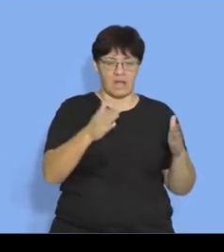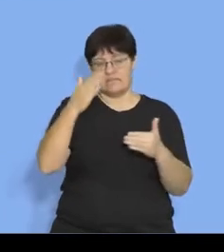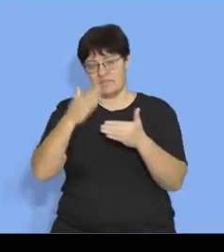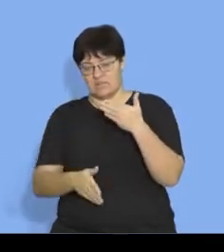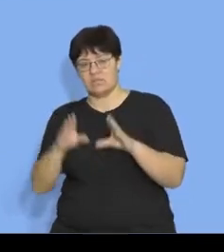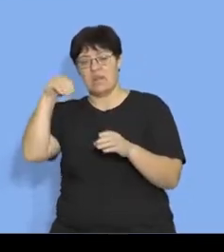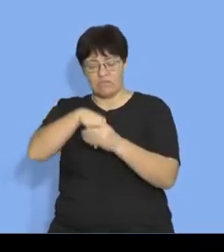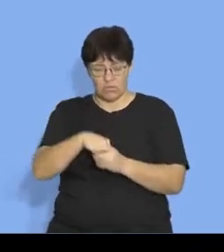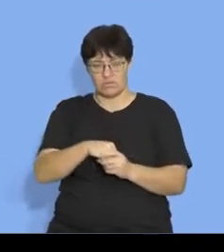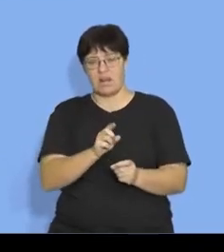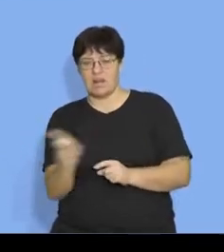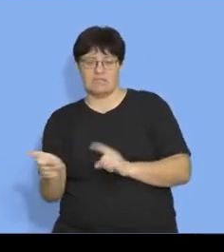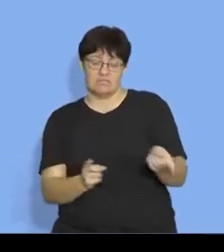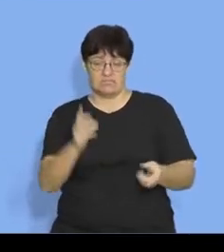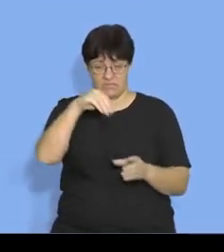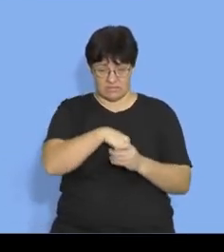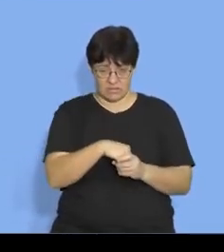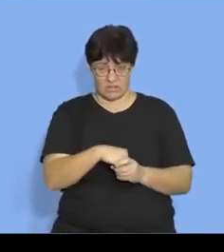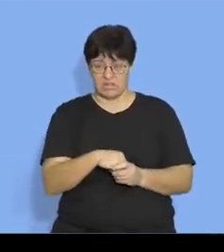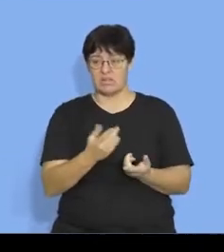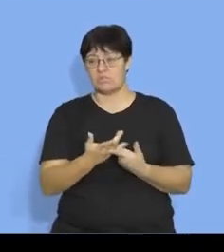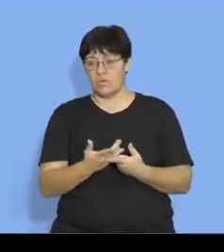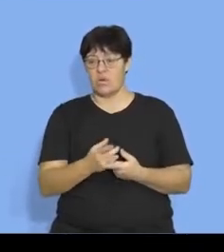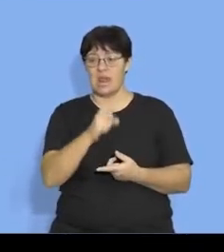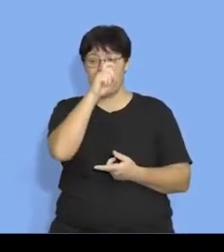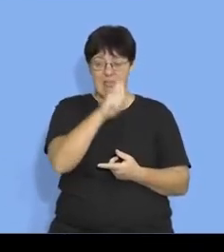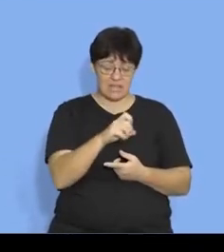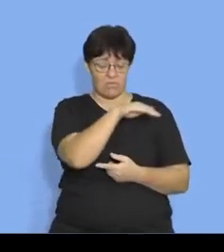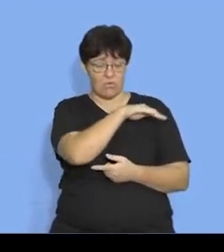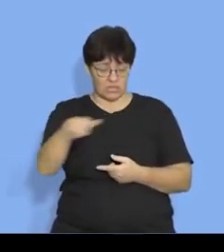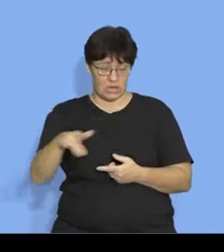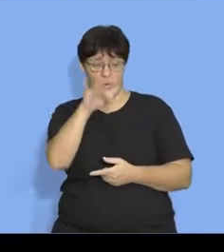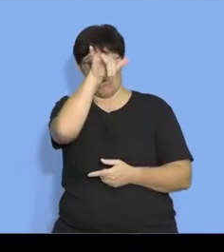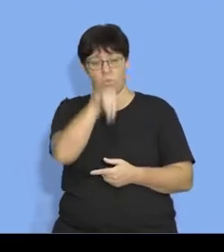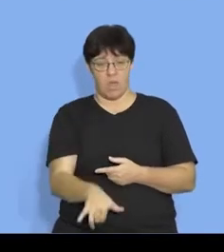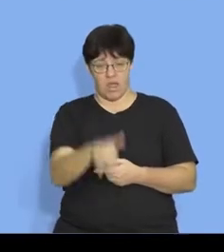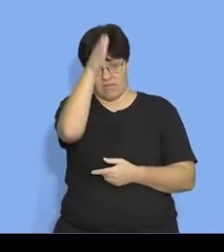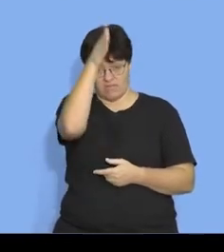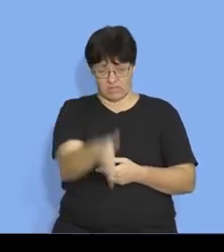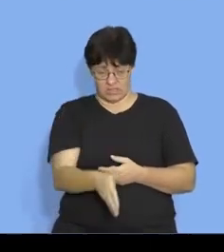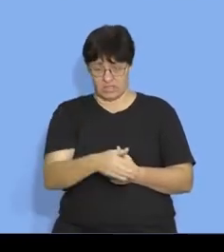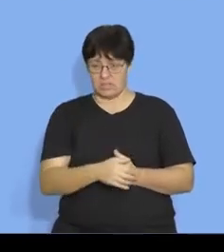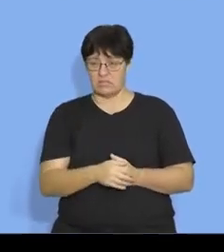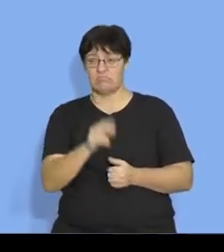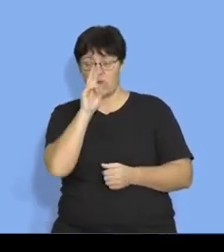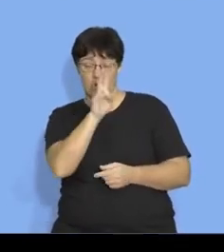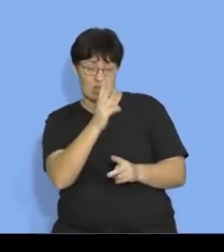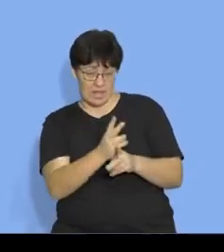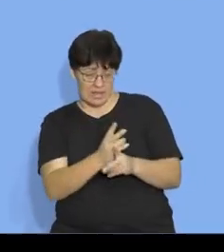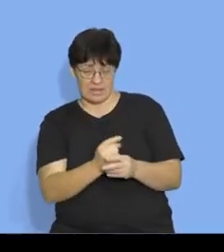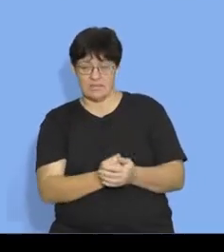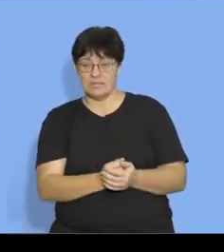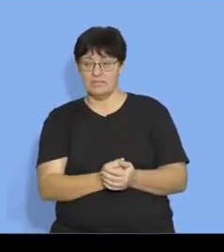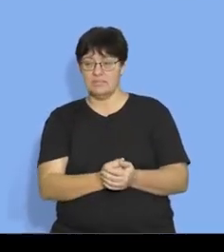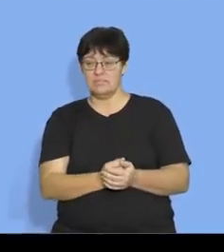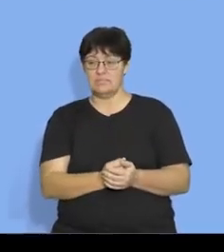to finish which always includes a direction the symbol is either an x for horizontal or a y for vertical we will